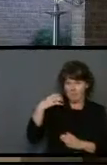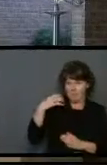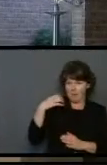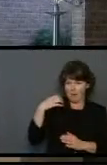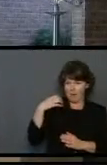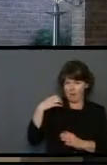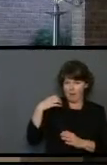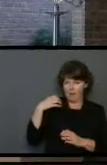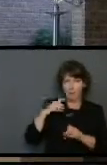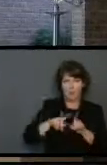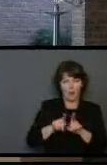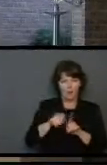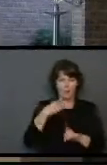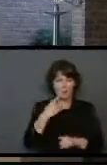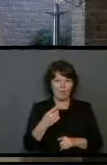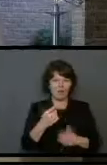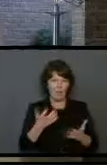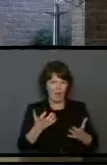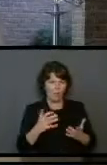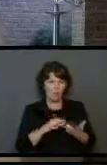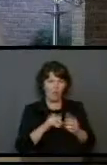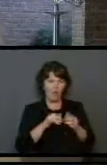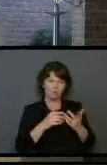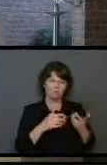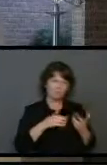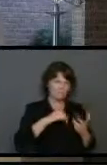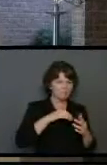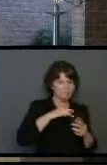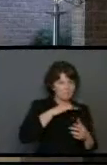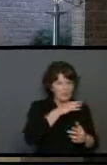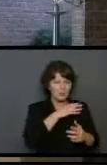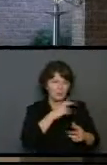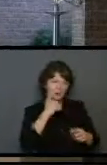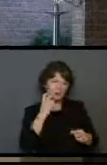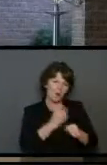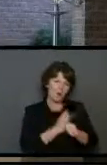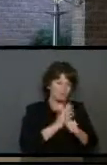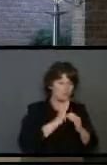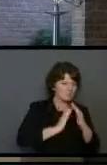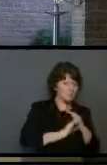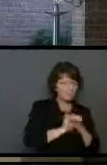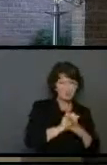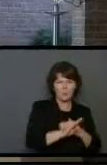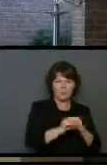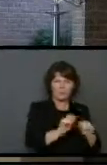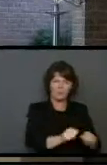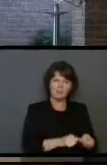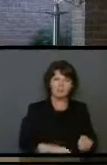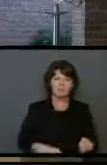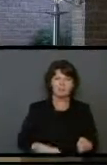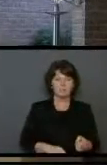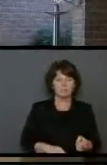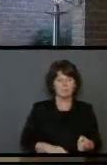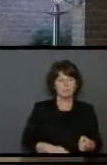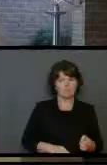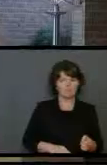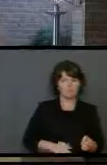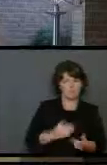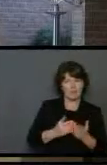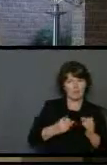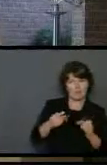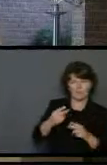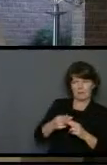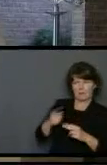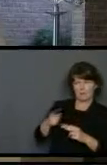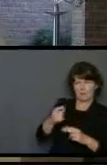would say, I want to do the dirtiest, the hardest, the lowliest work there is? Well, some people might call them foolish.